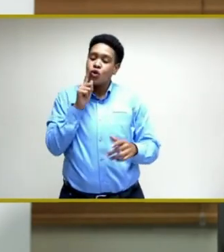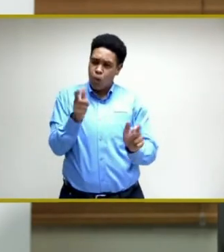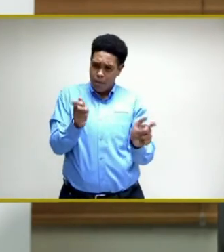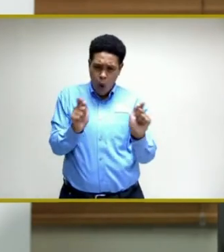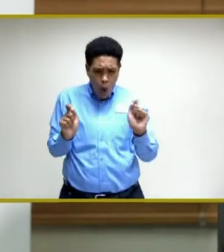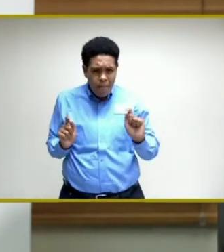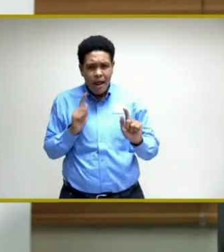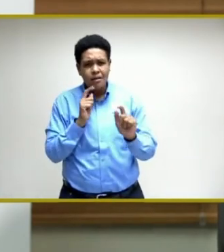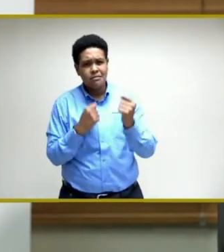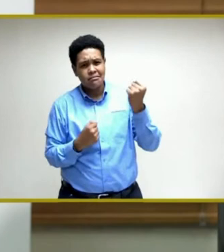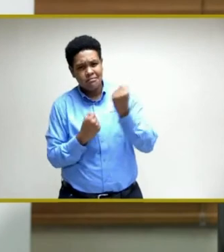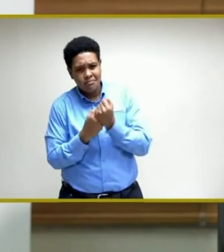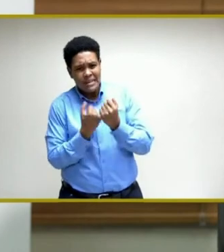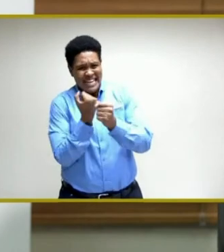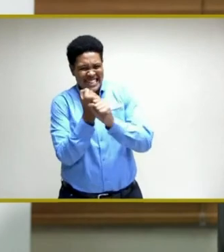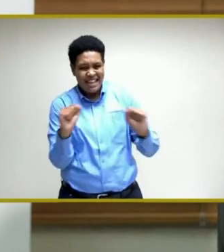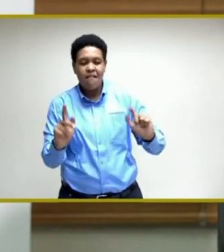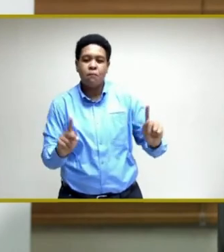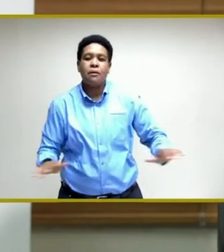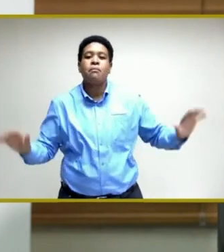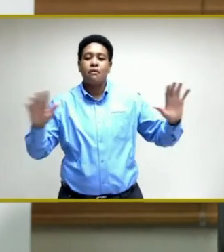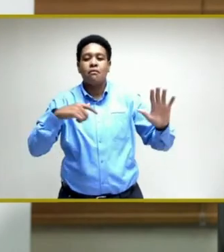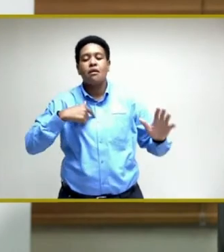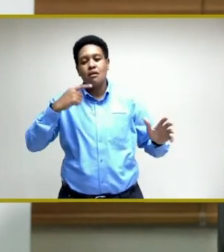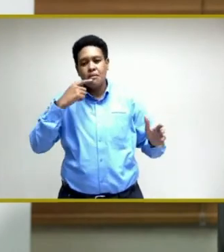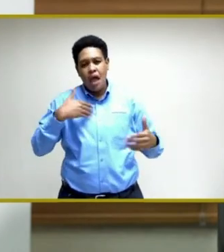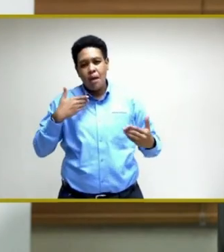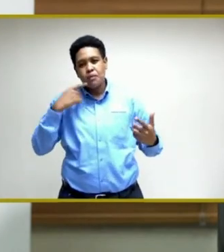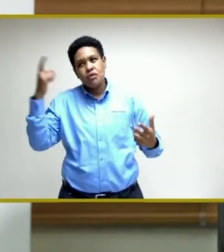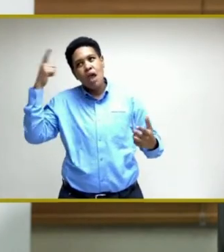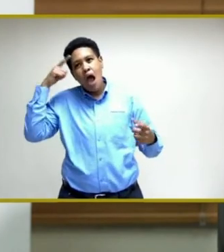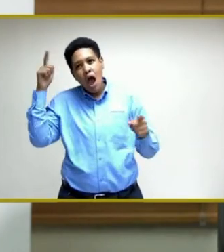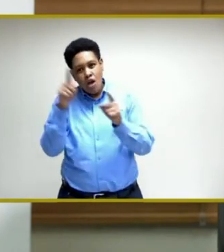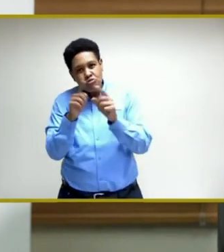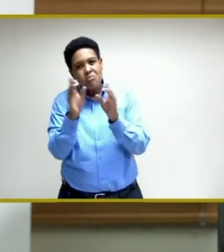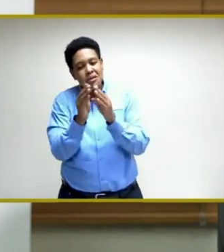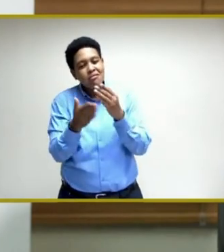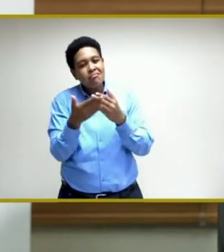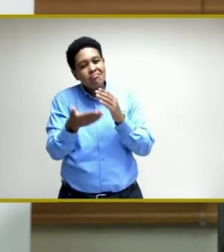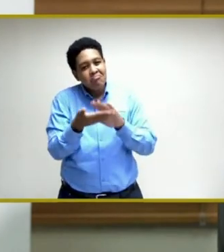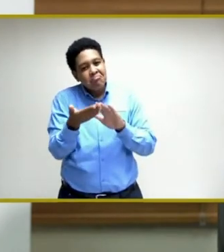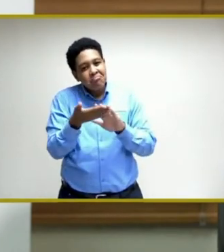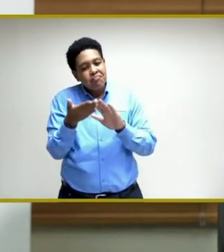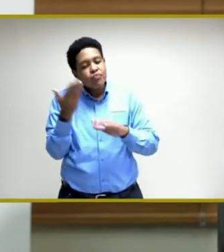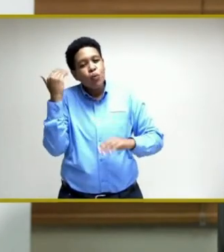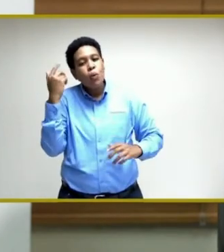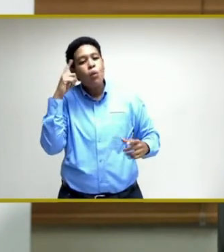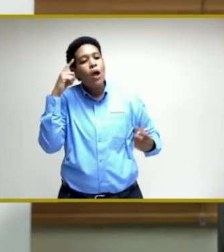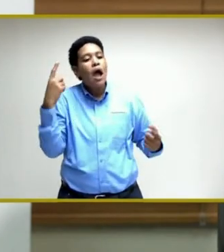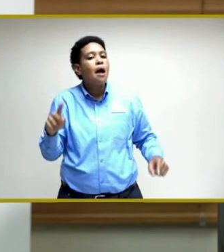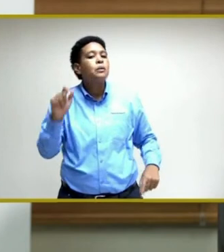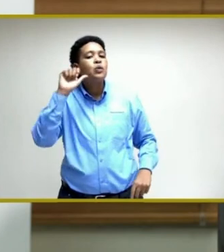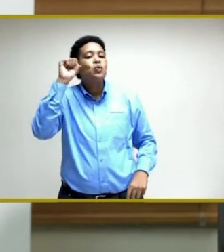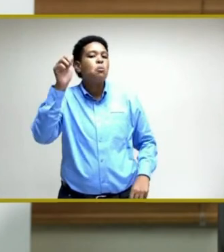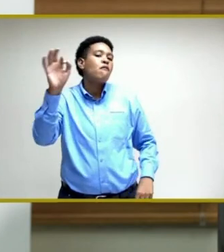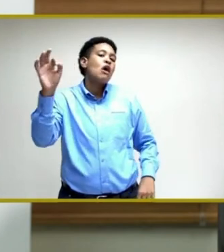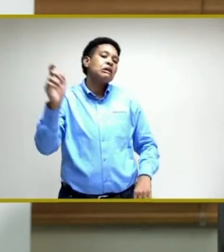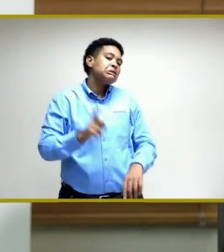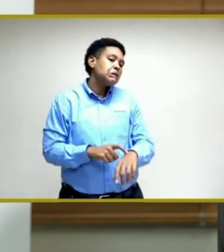I am pleased to say that he has agreed to that meeting, and we hope that that will happen sometime tomorrow.